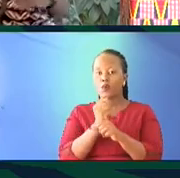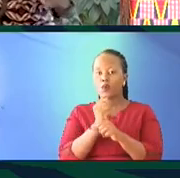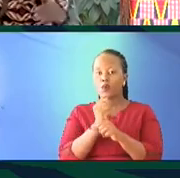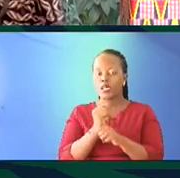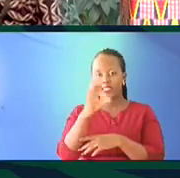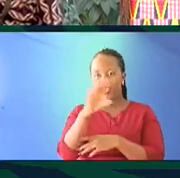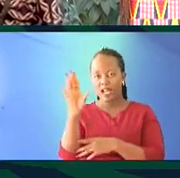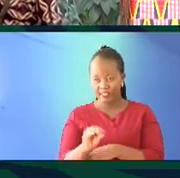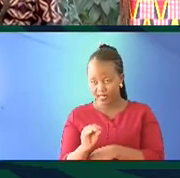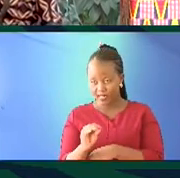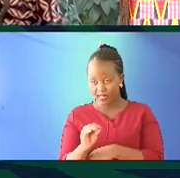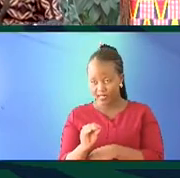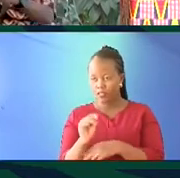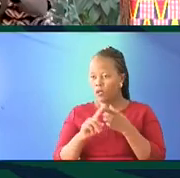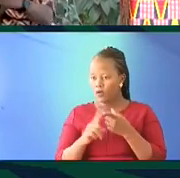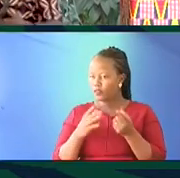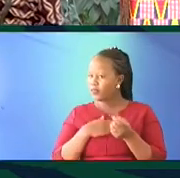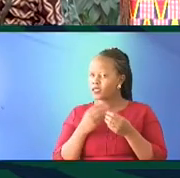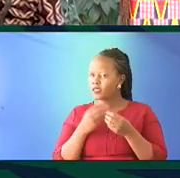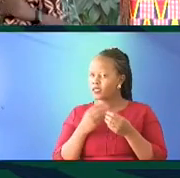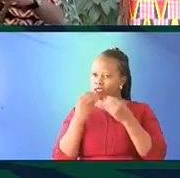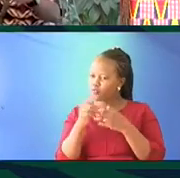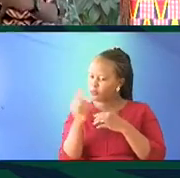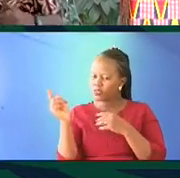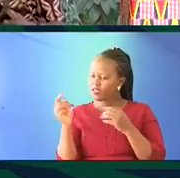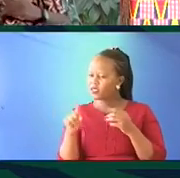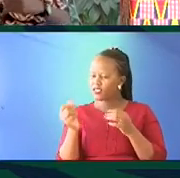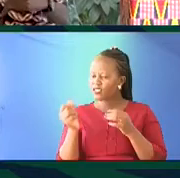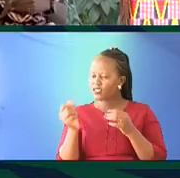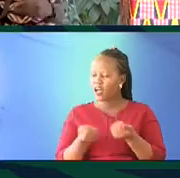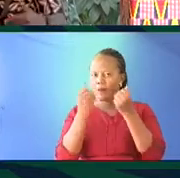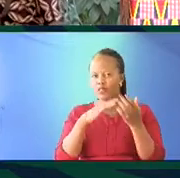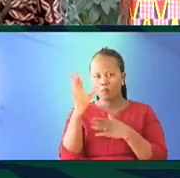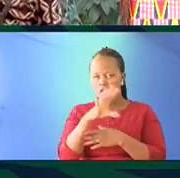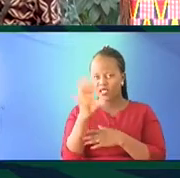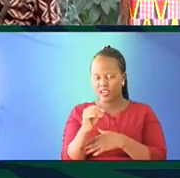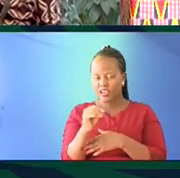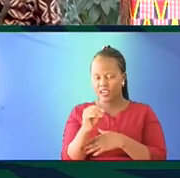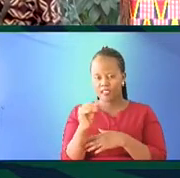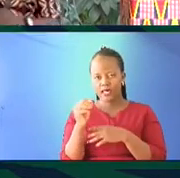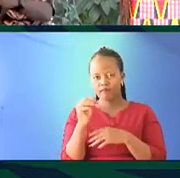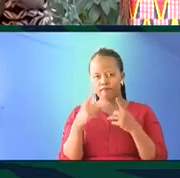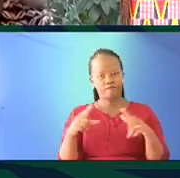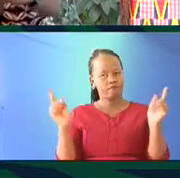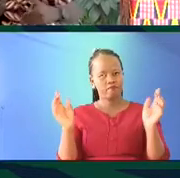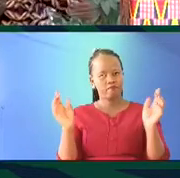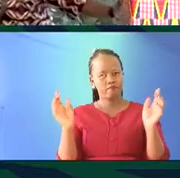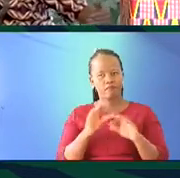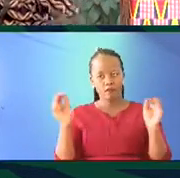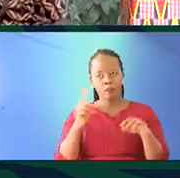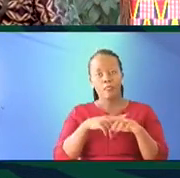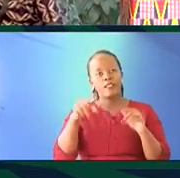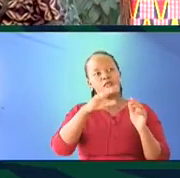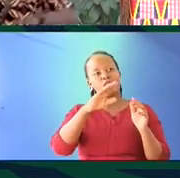across Africa, I would dare you to tell me that they do not happen mostly in African languages. Once we step out